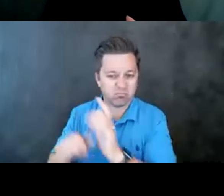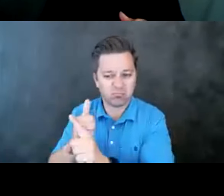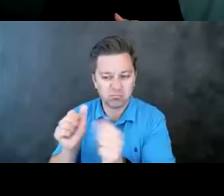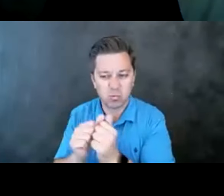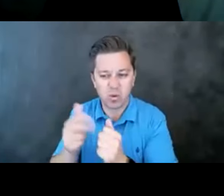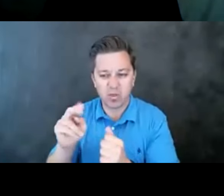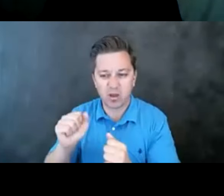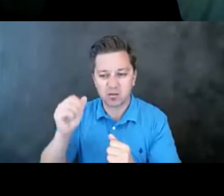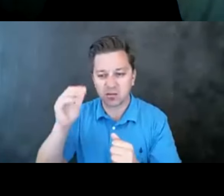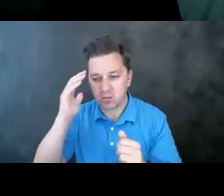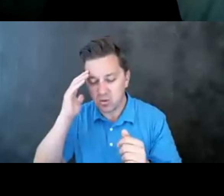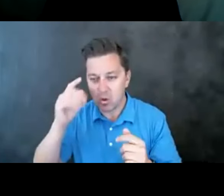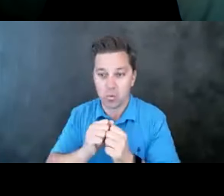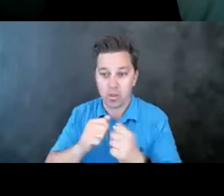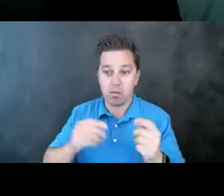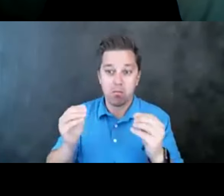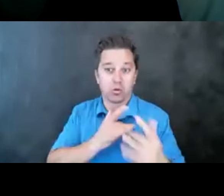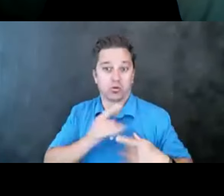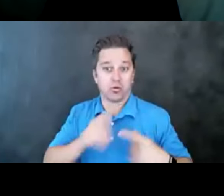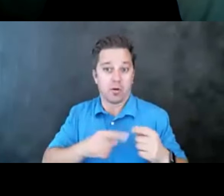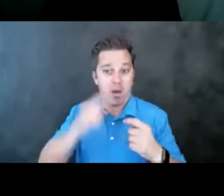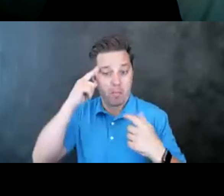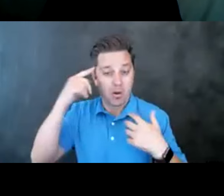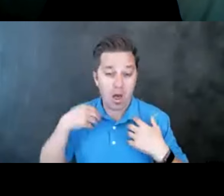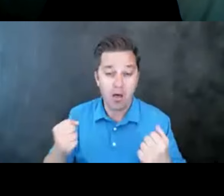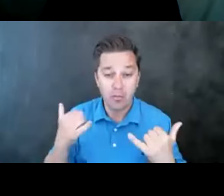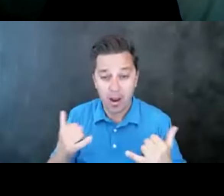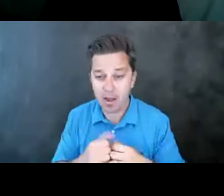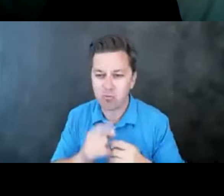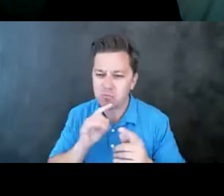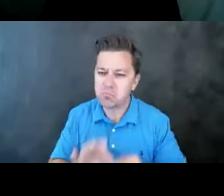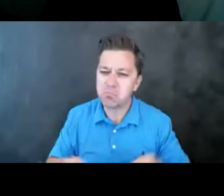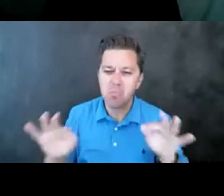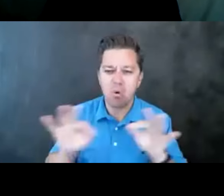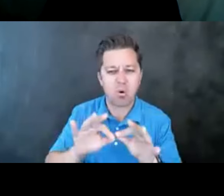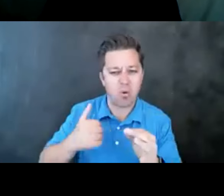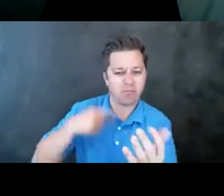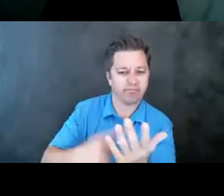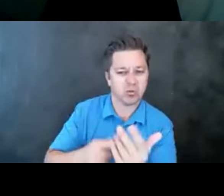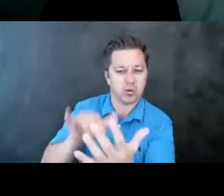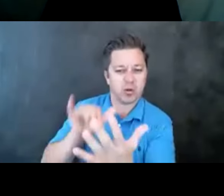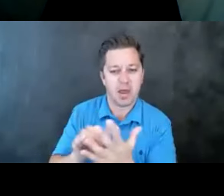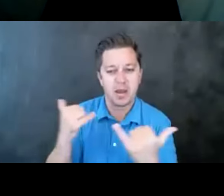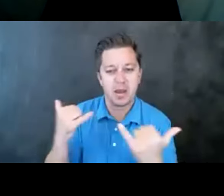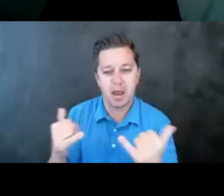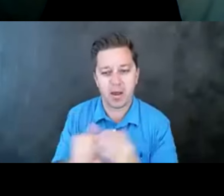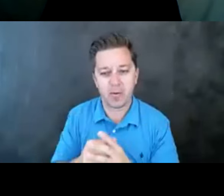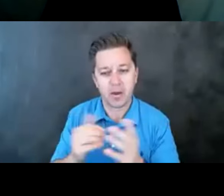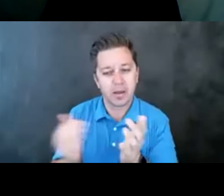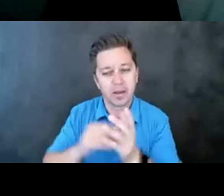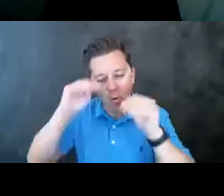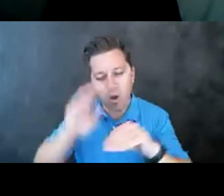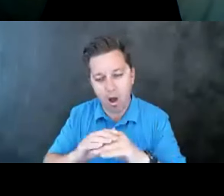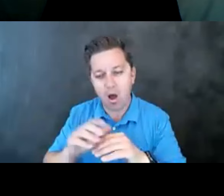levels of mental health concerns that we have. So it's really important that we start to address and have conversations. Again, focus on the firearm community, but